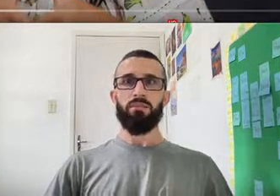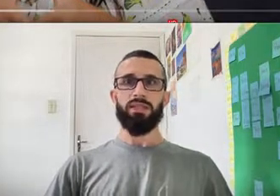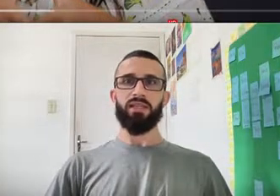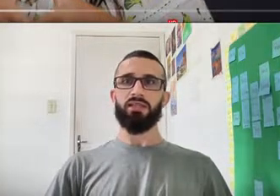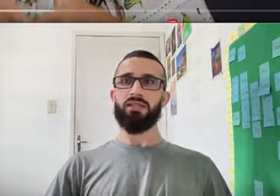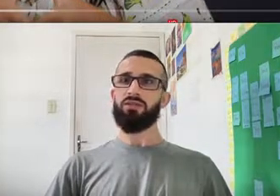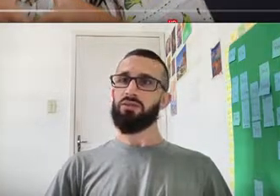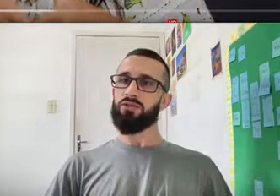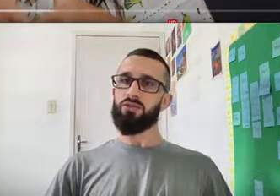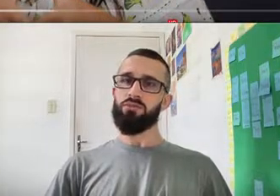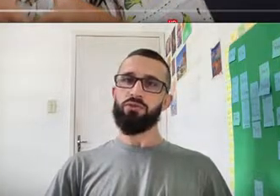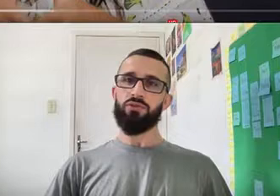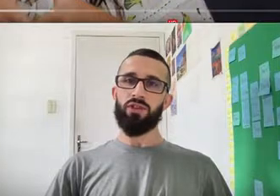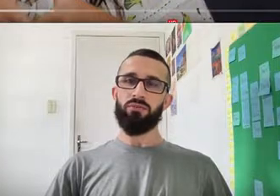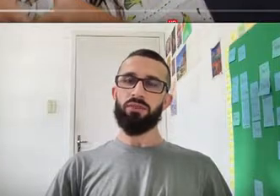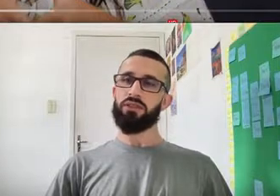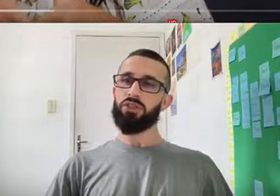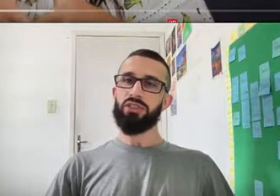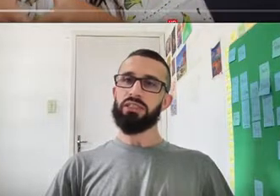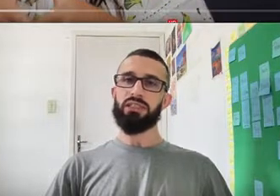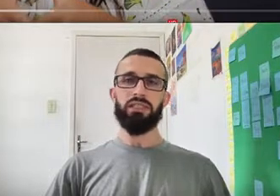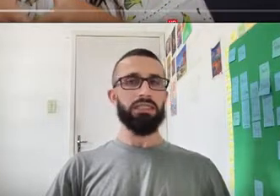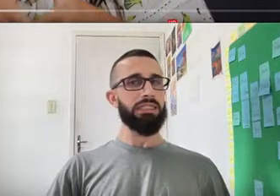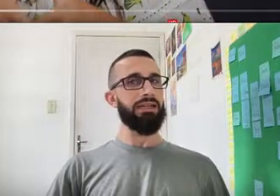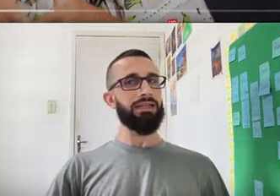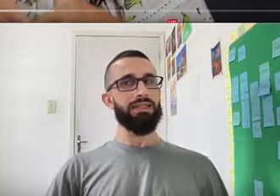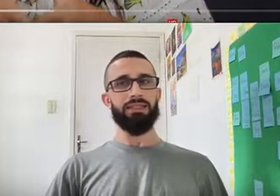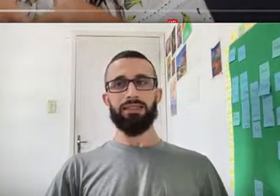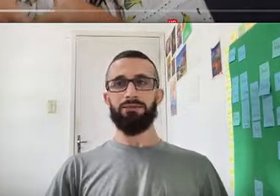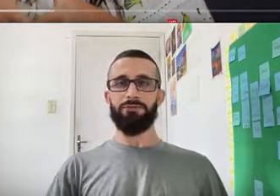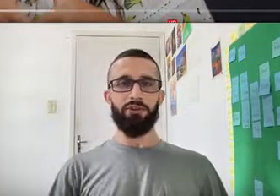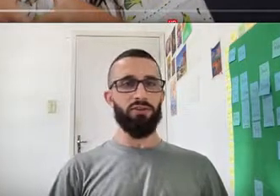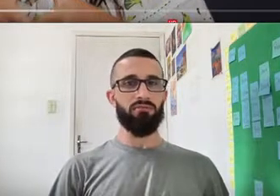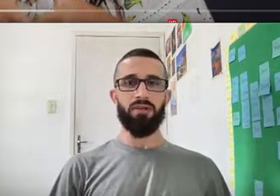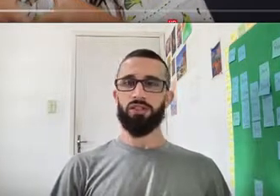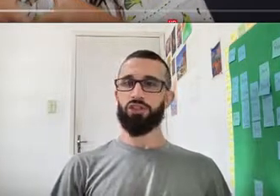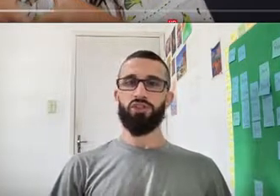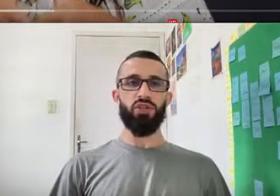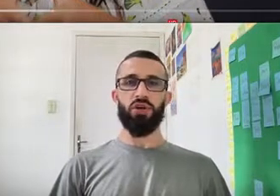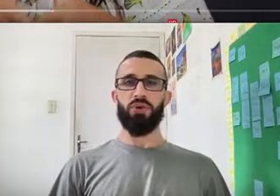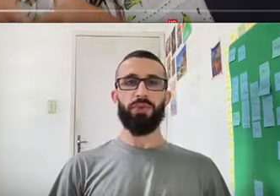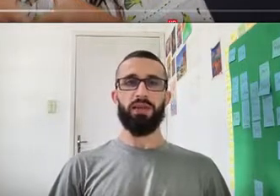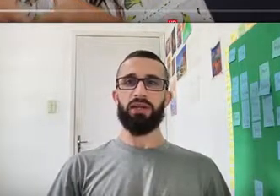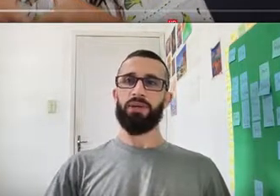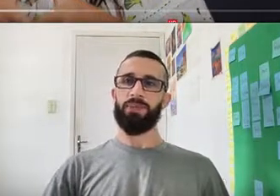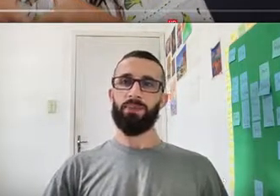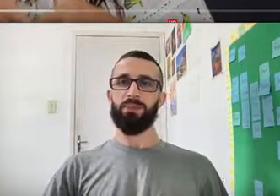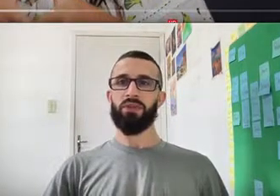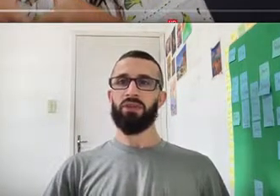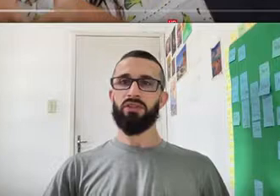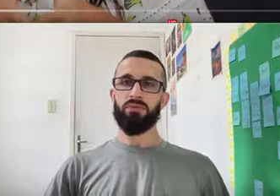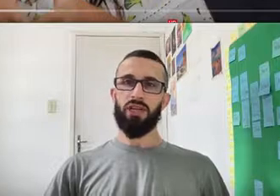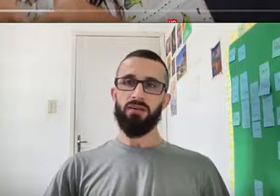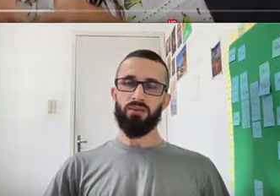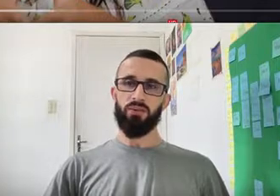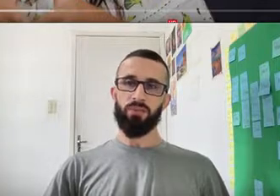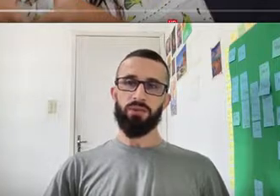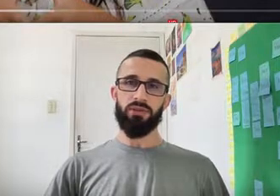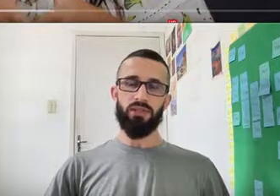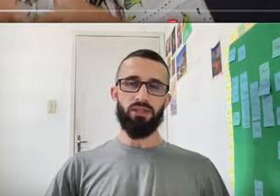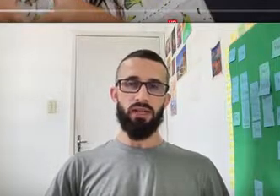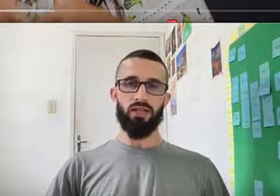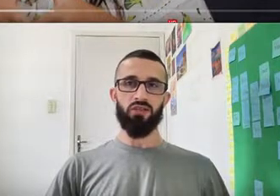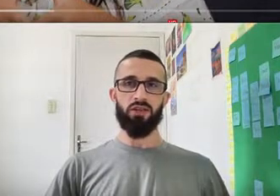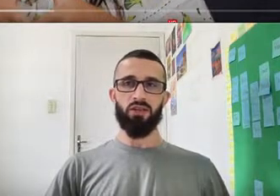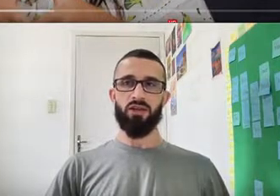But She Did Not Like It Very Much No Sometimes We Will